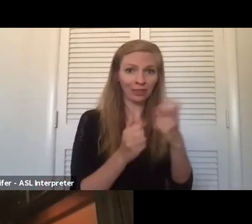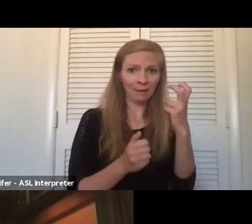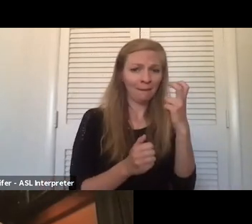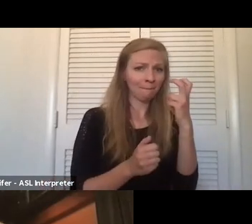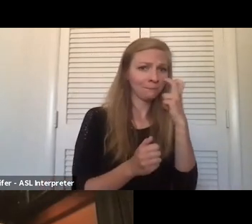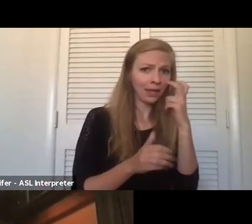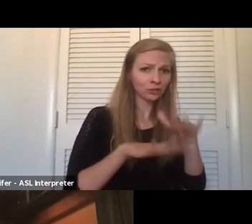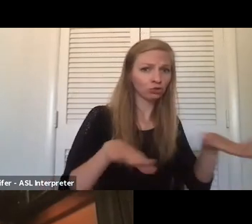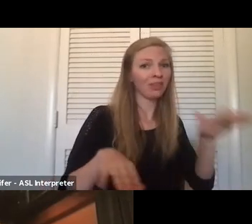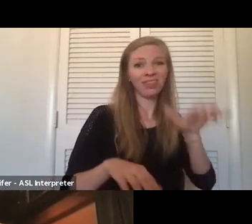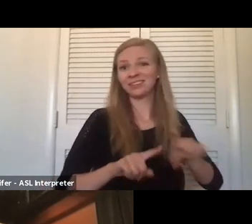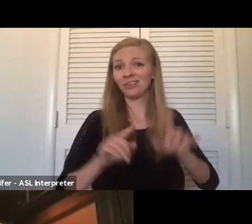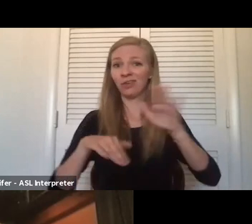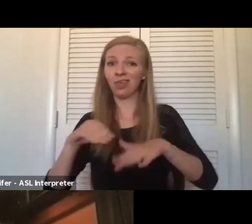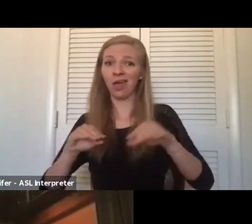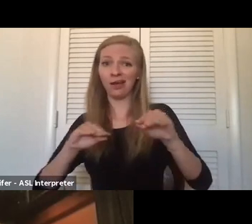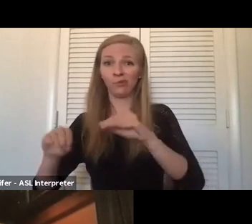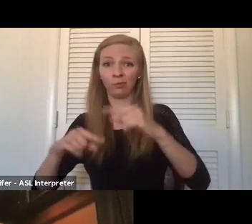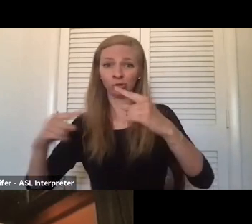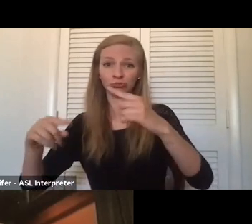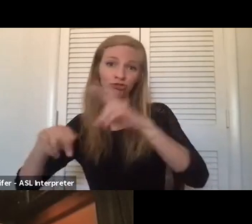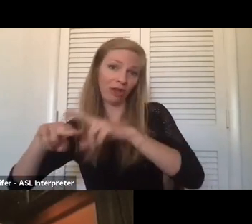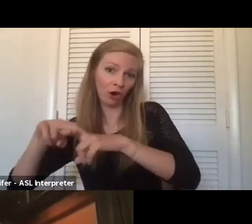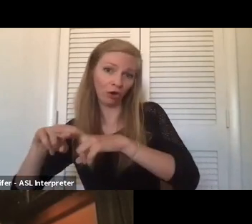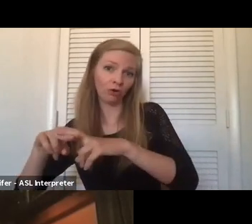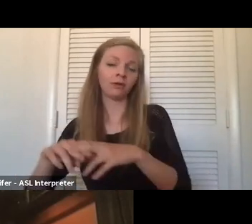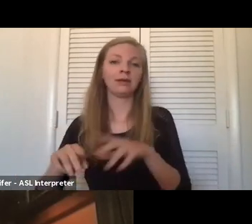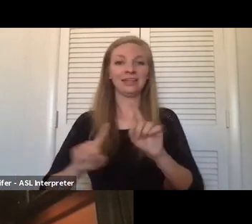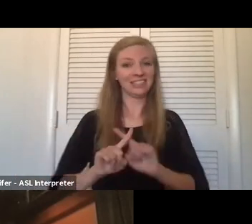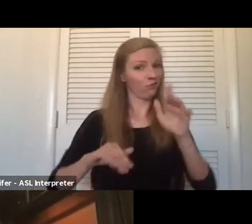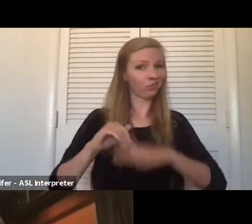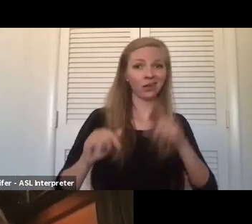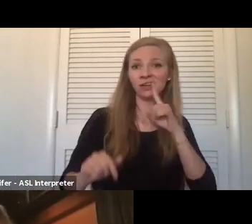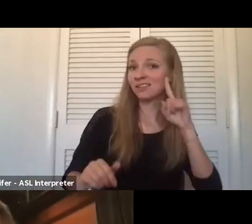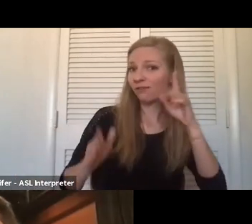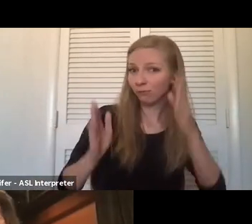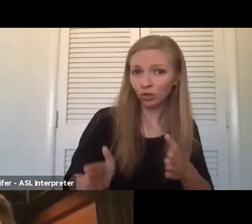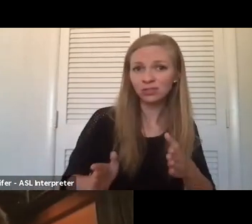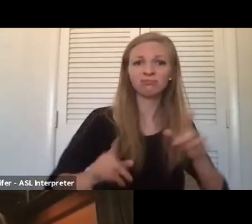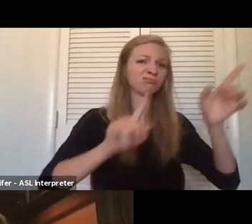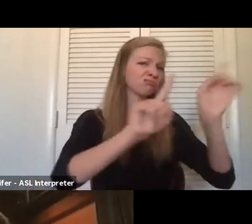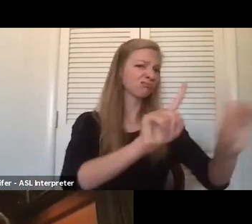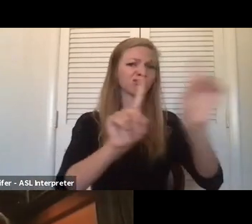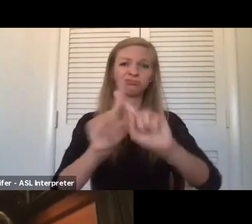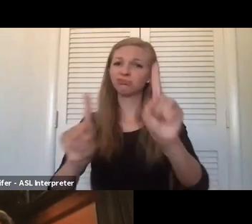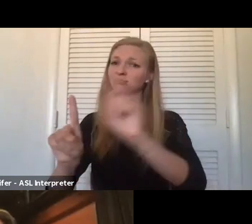chair. Um, it's different when you're dealing with a deaf, deaf person. Um, every, every